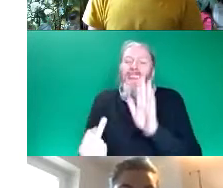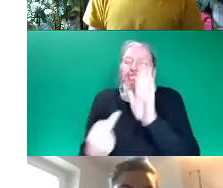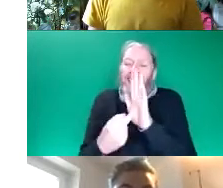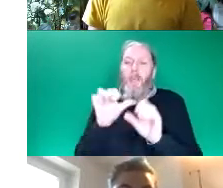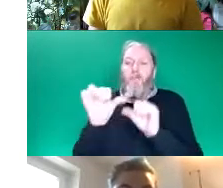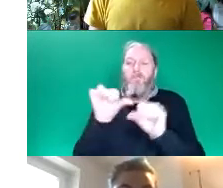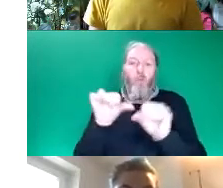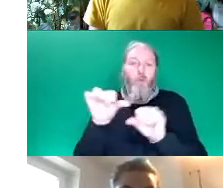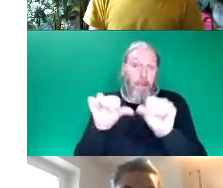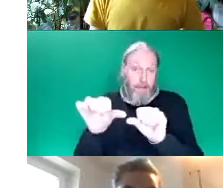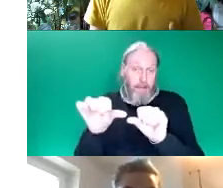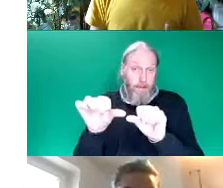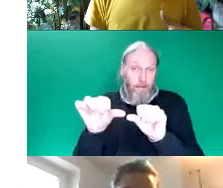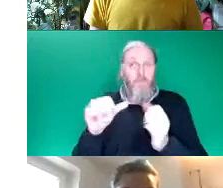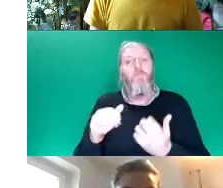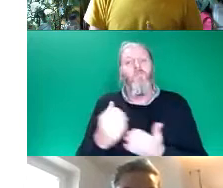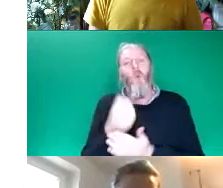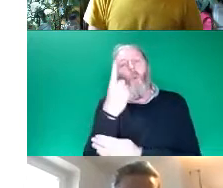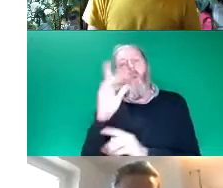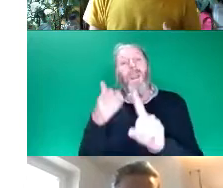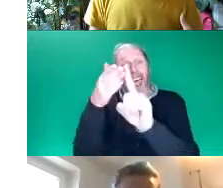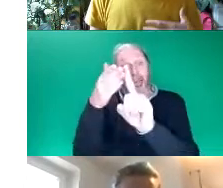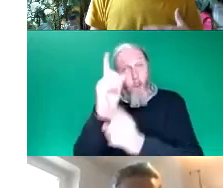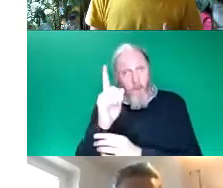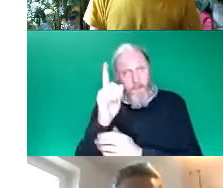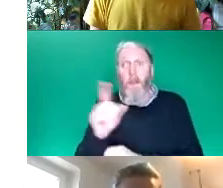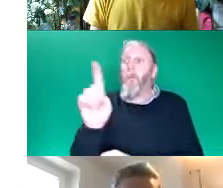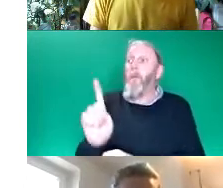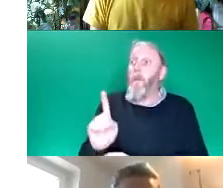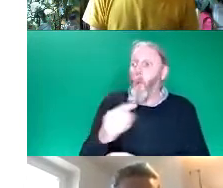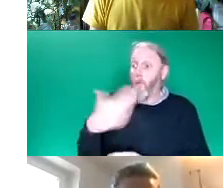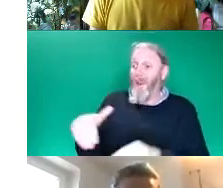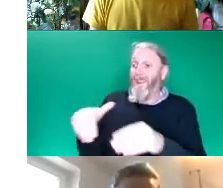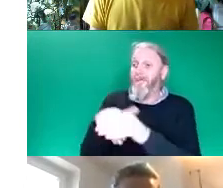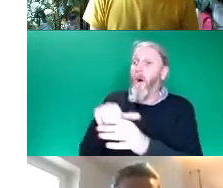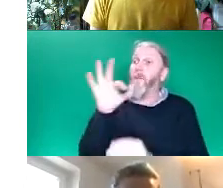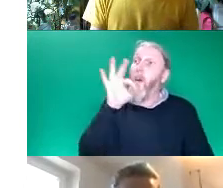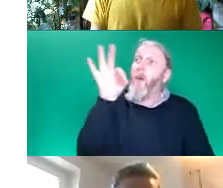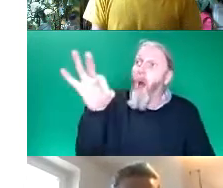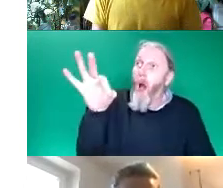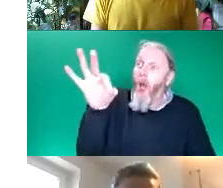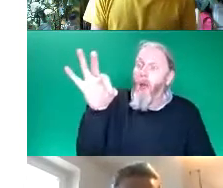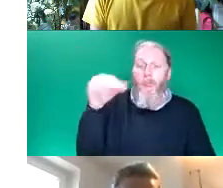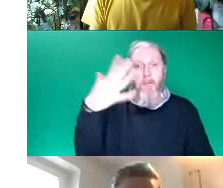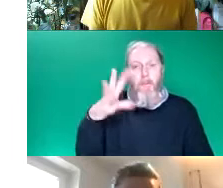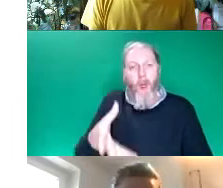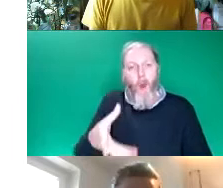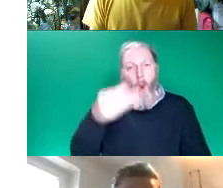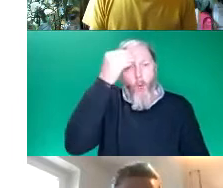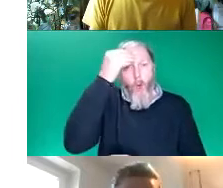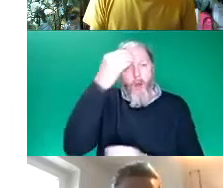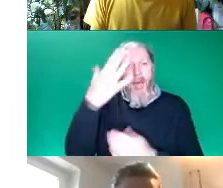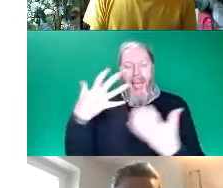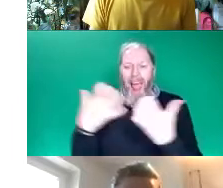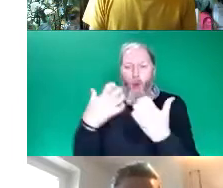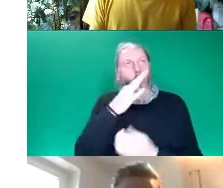the aims of this was that by taking part applicants and those who were successful would gain experience and confidence hopefully to then apply